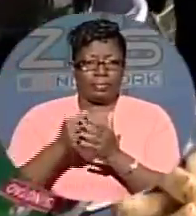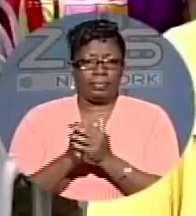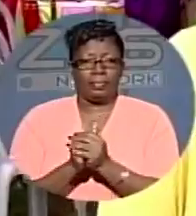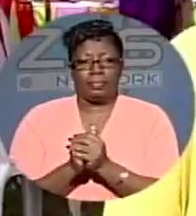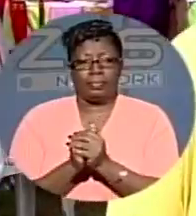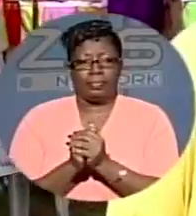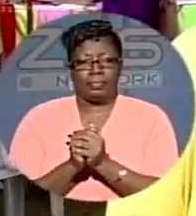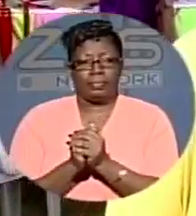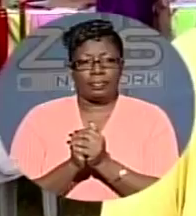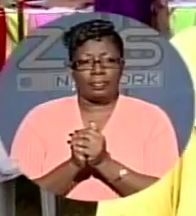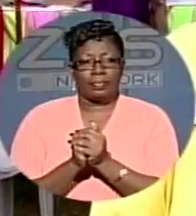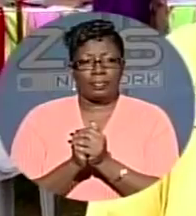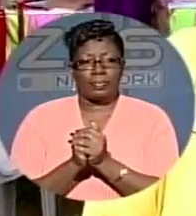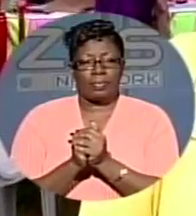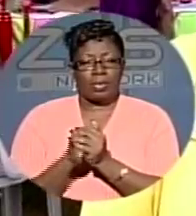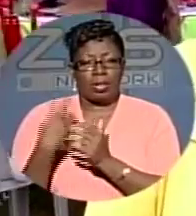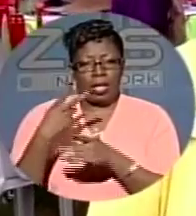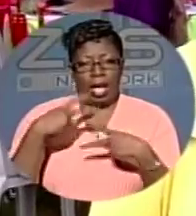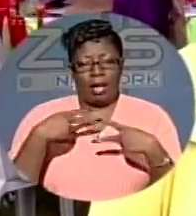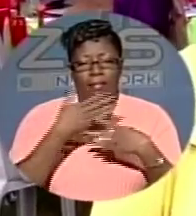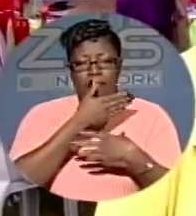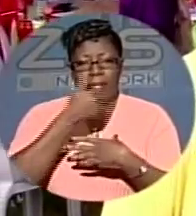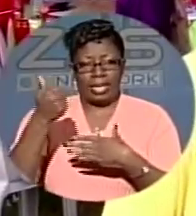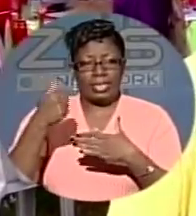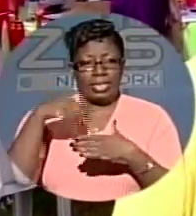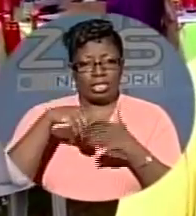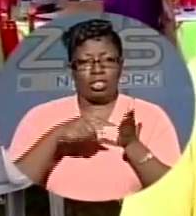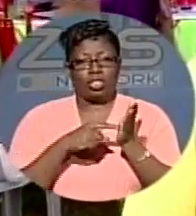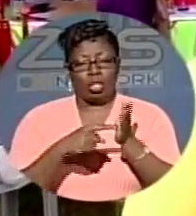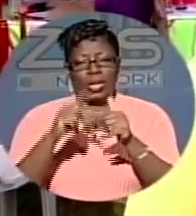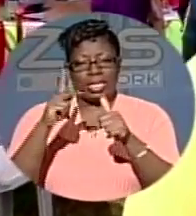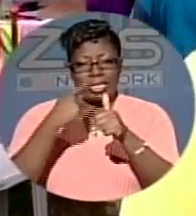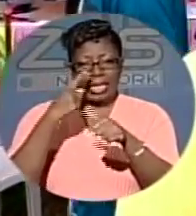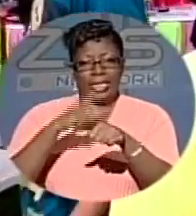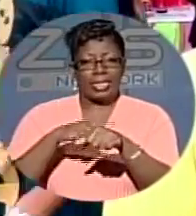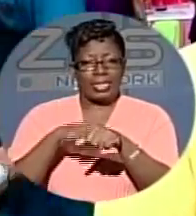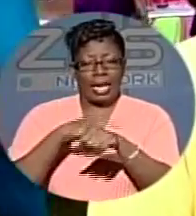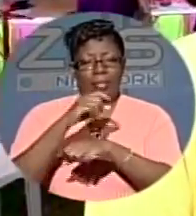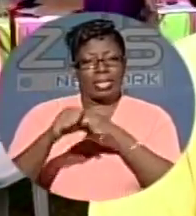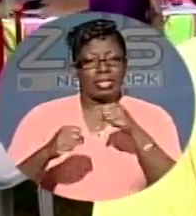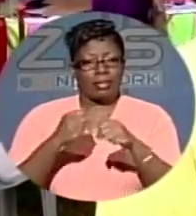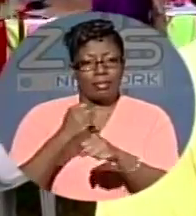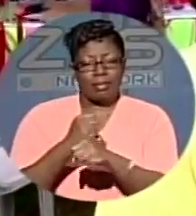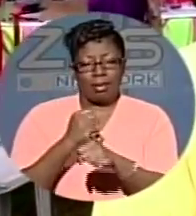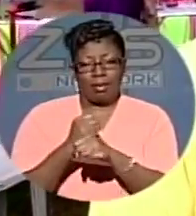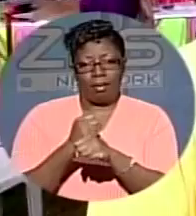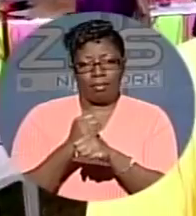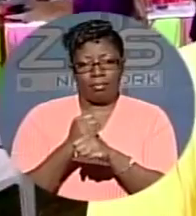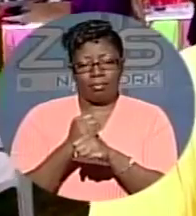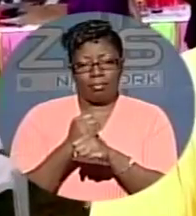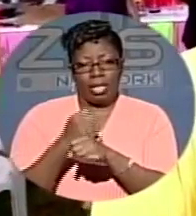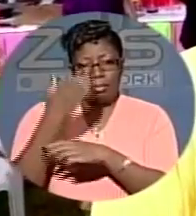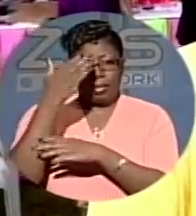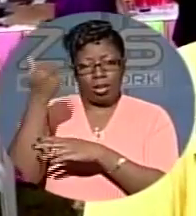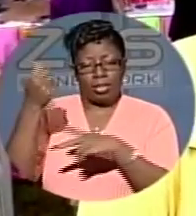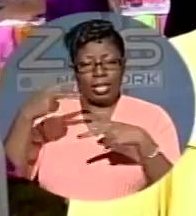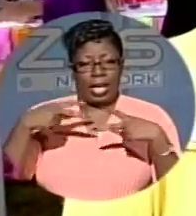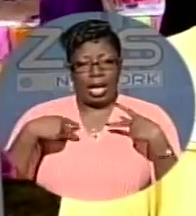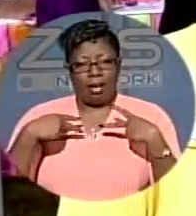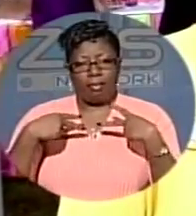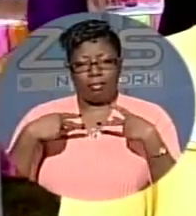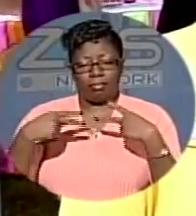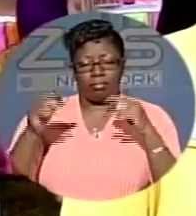Cuba won Best in Show for the second time this year, which was excellent because they've got a